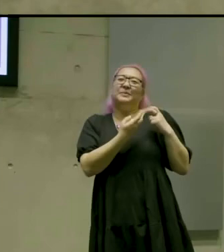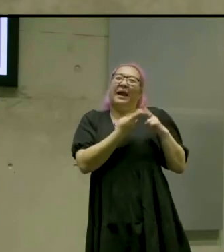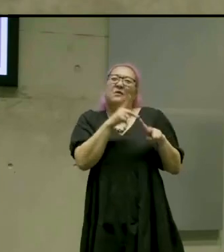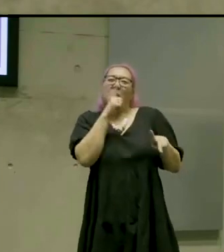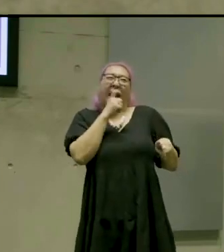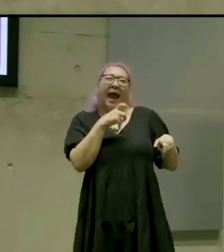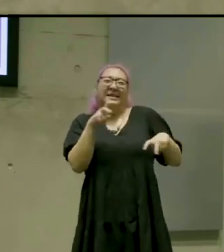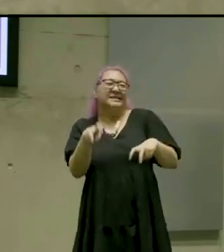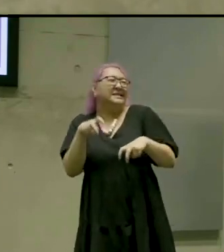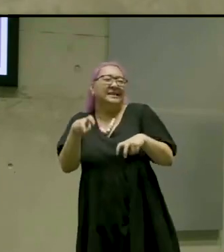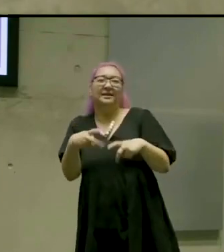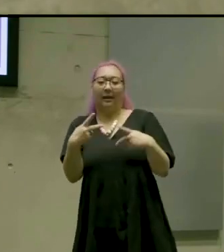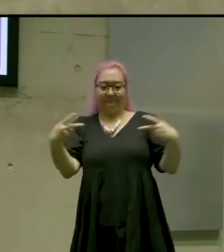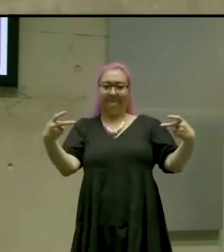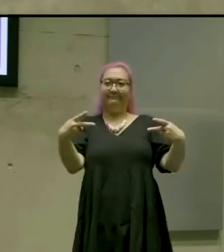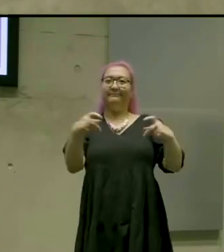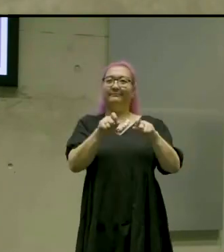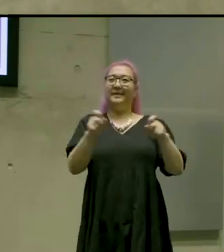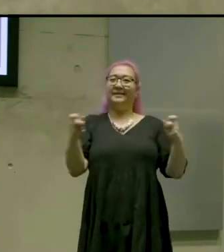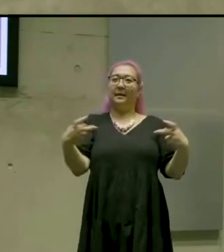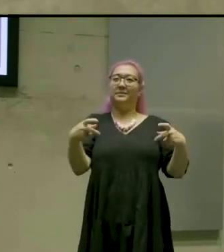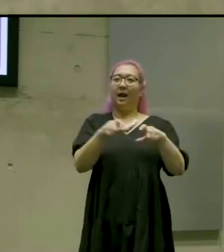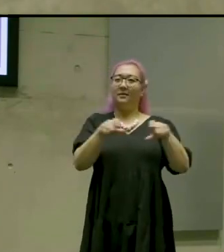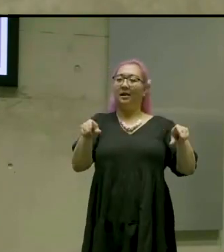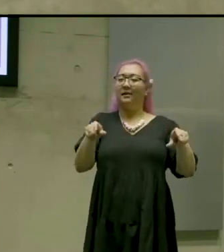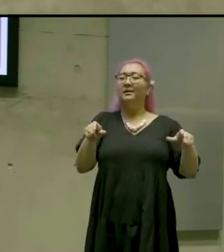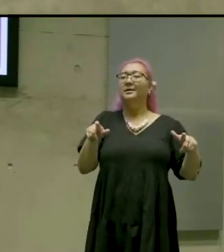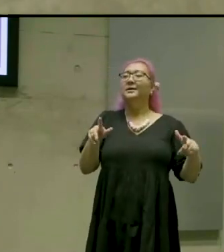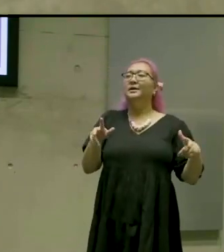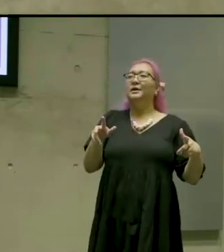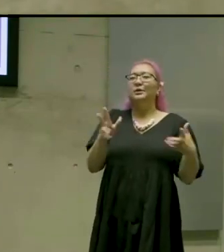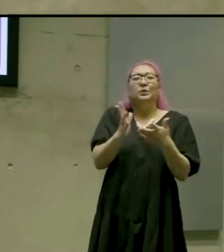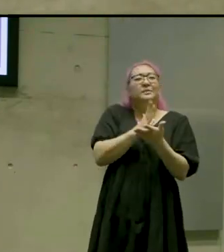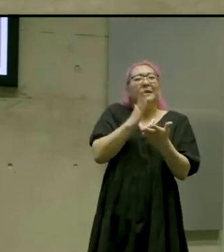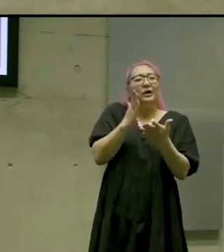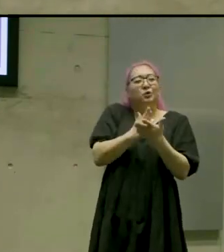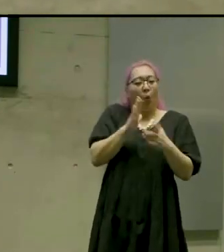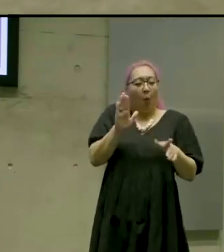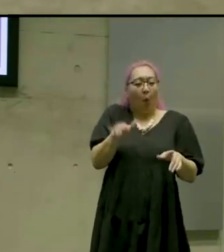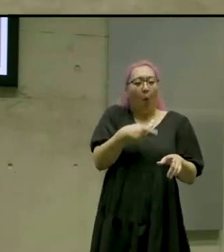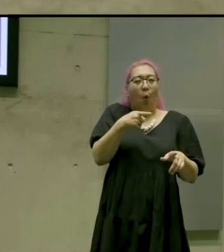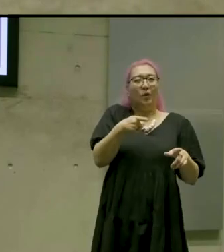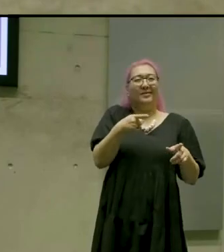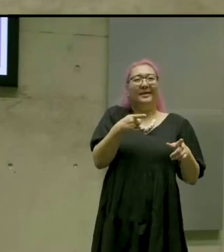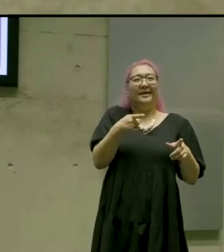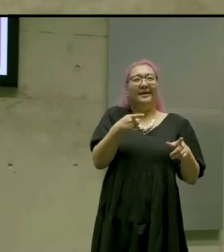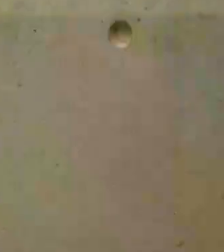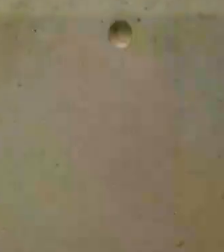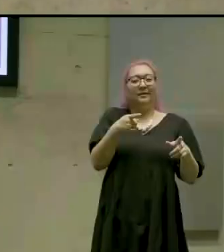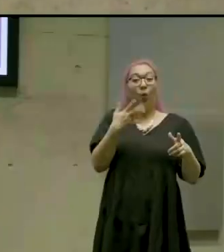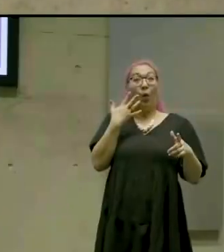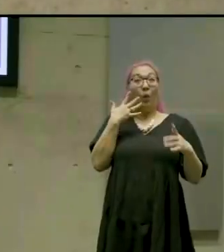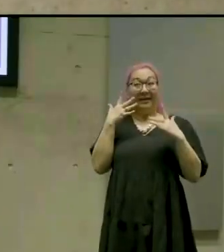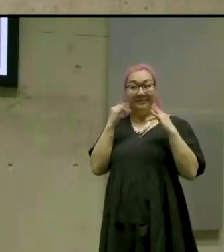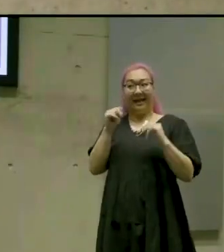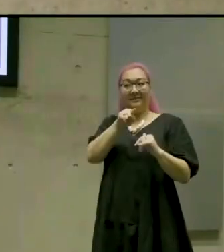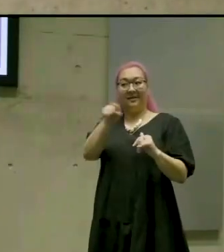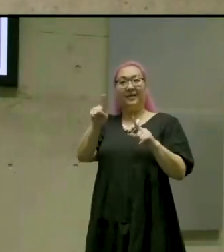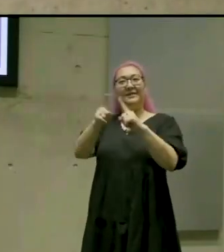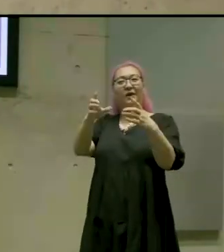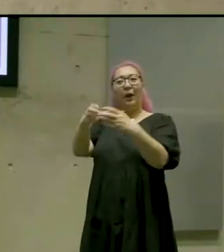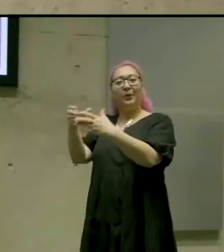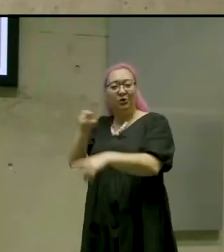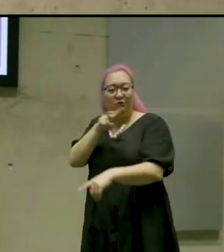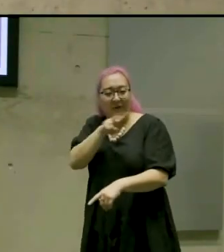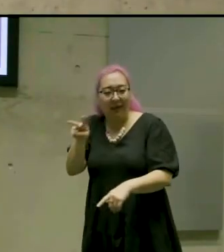we really found that players who were from these communities that benefited from them that made them laugh just being able to see that